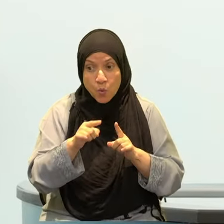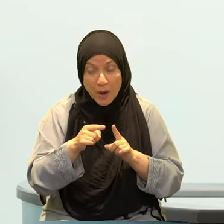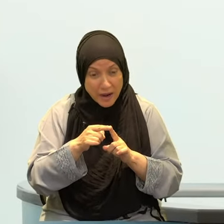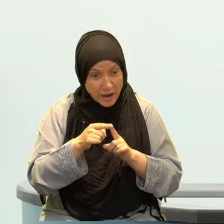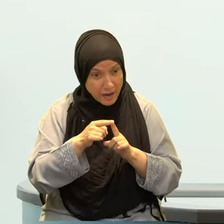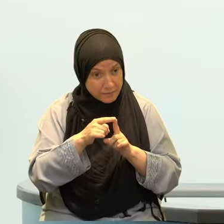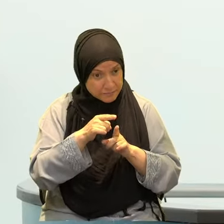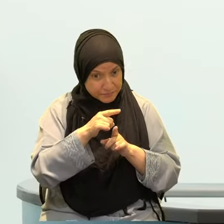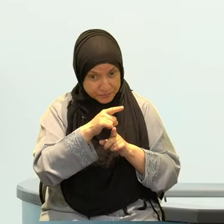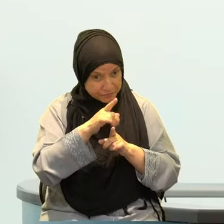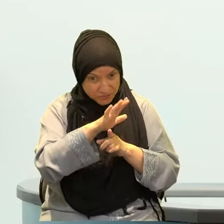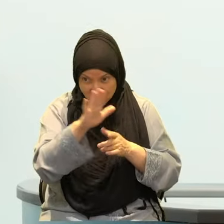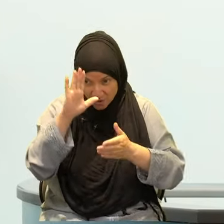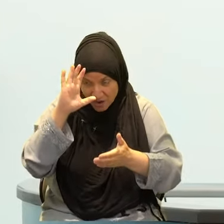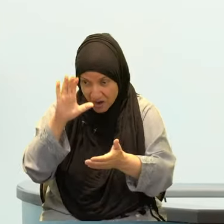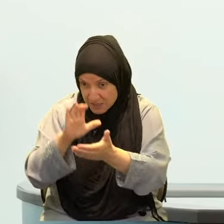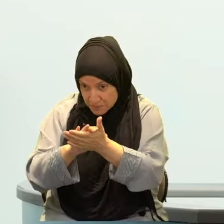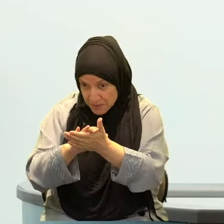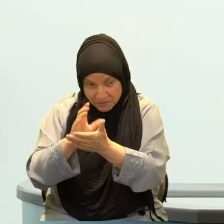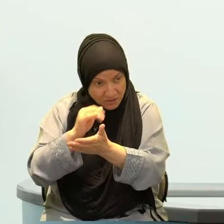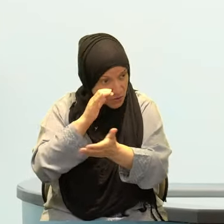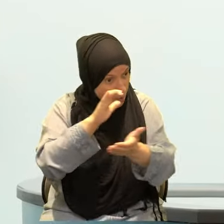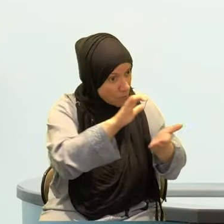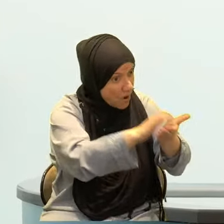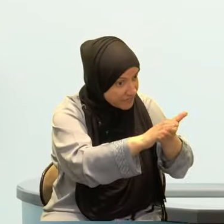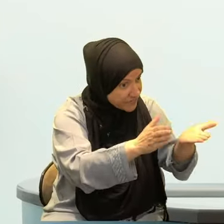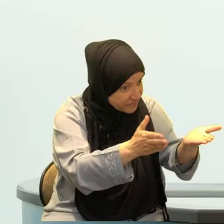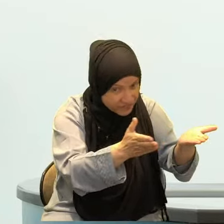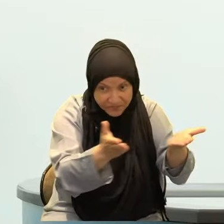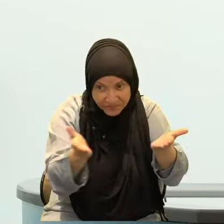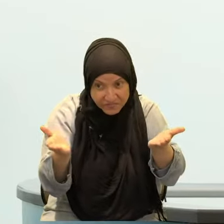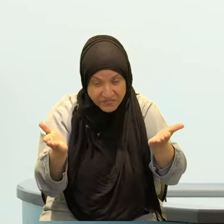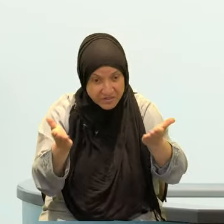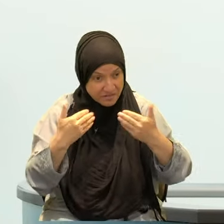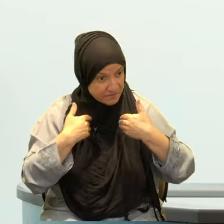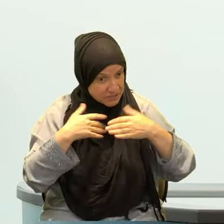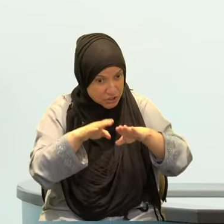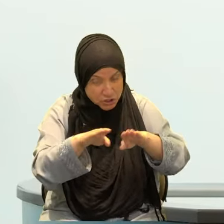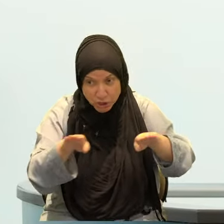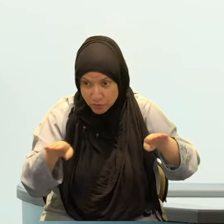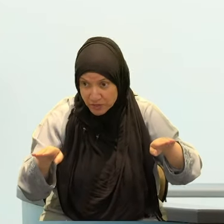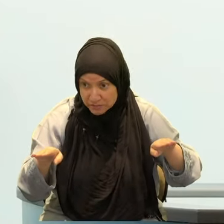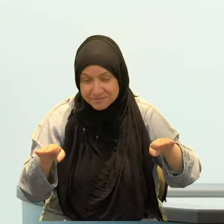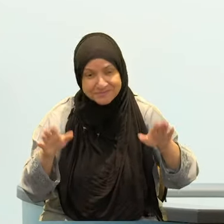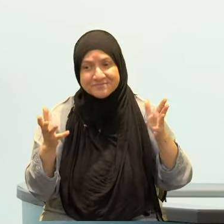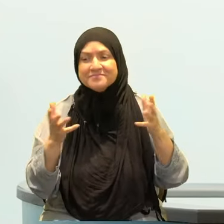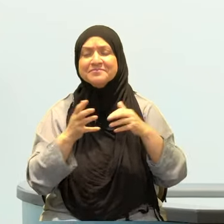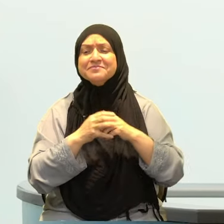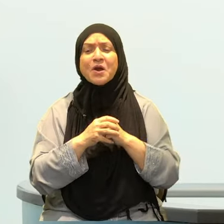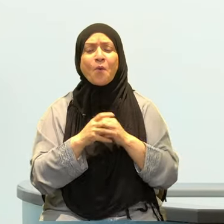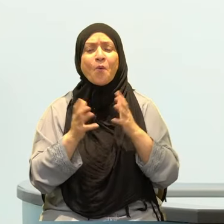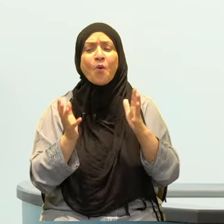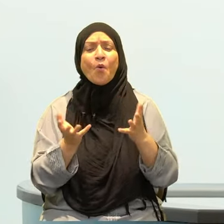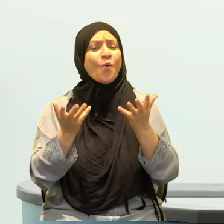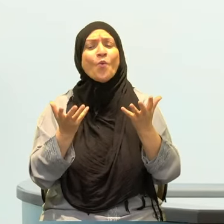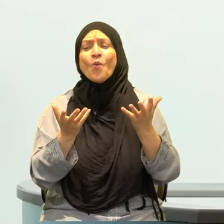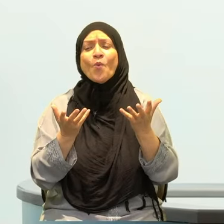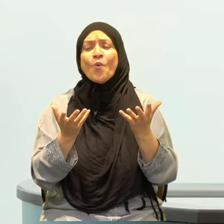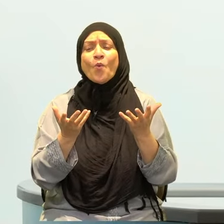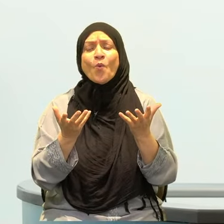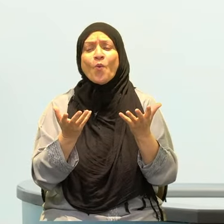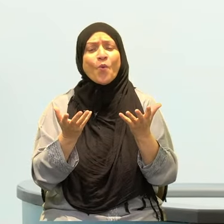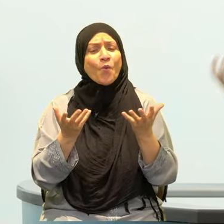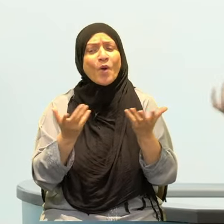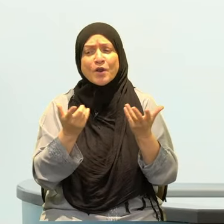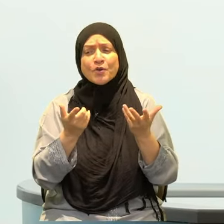even of course the parents to the children in some ways. What is the presence that you bring to your family? And how does